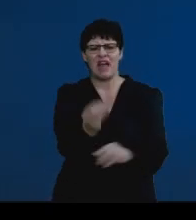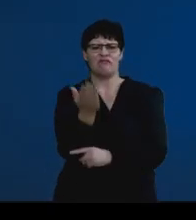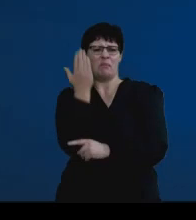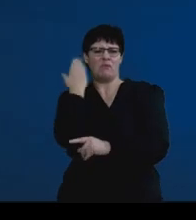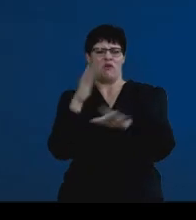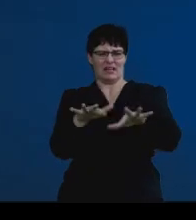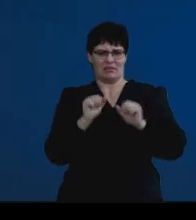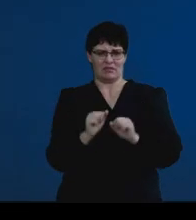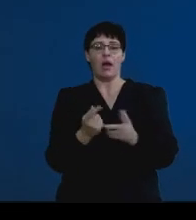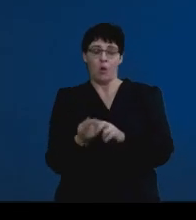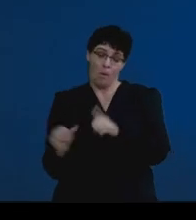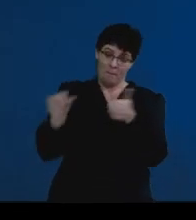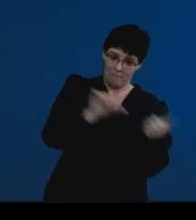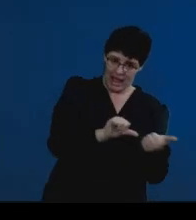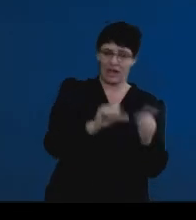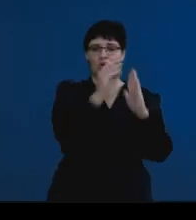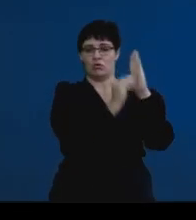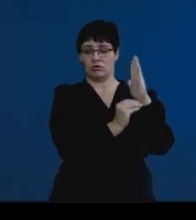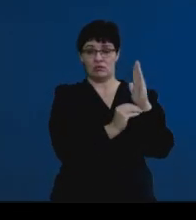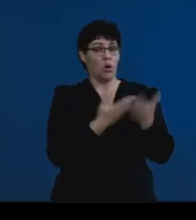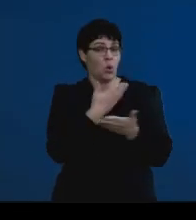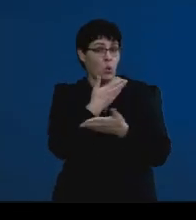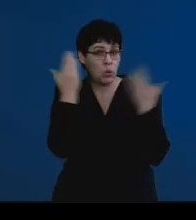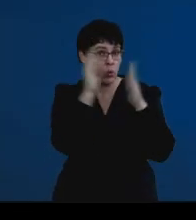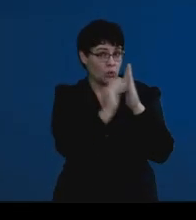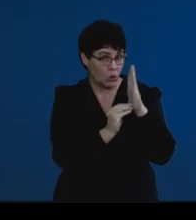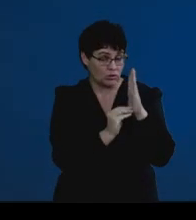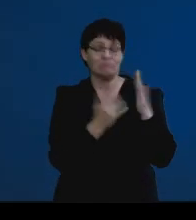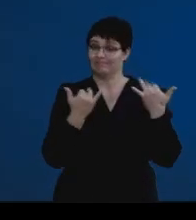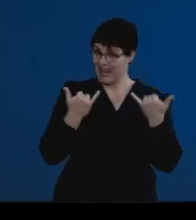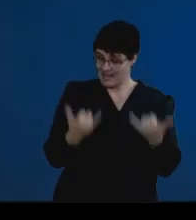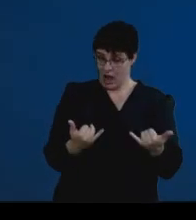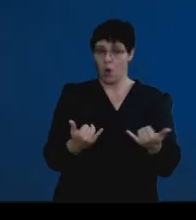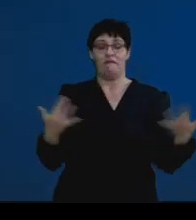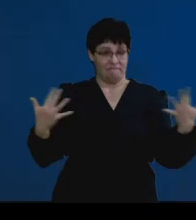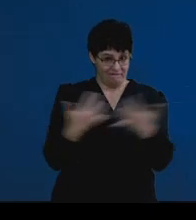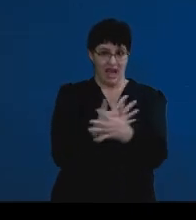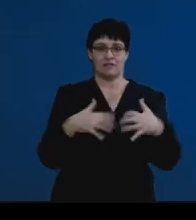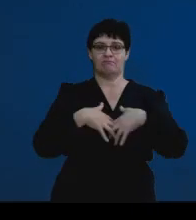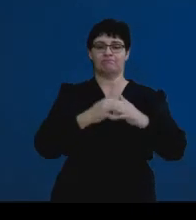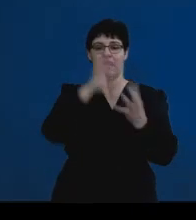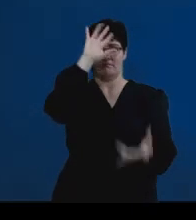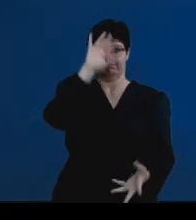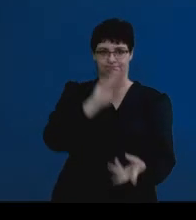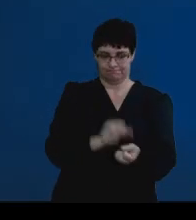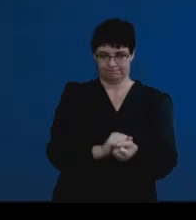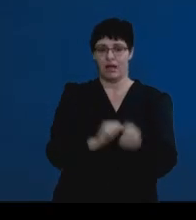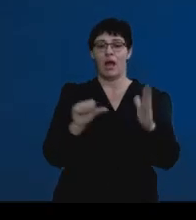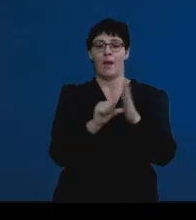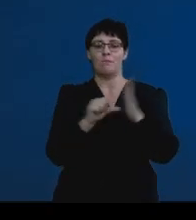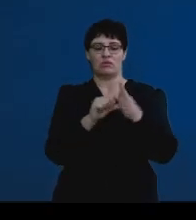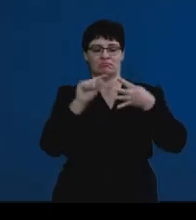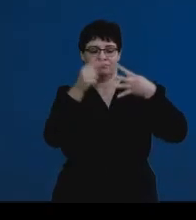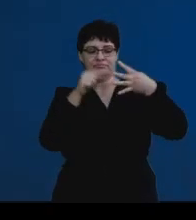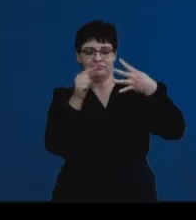Refer back to your notes. If you do not have notes, it's a good time to very quickly start summarizing those key points and